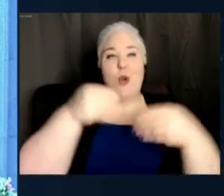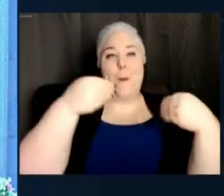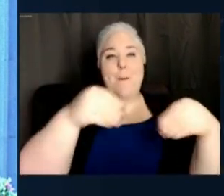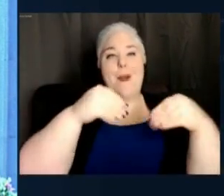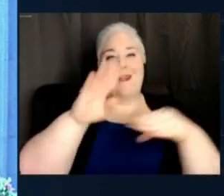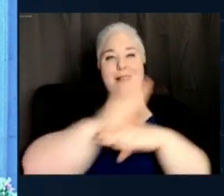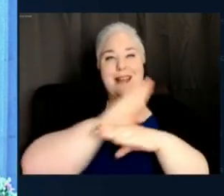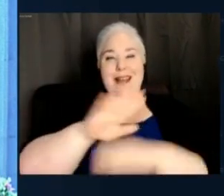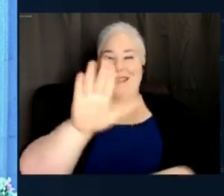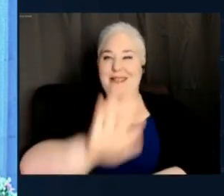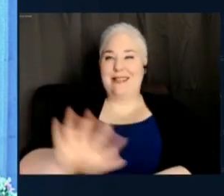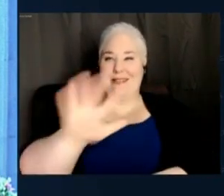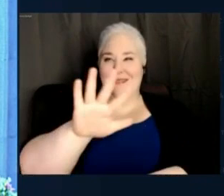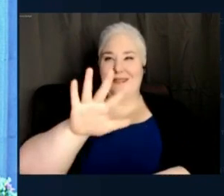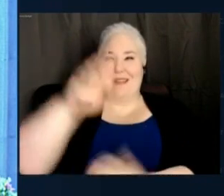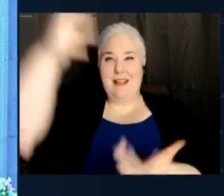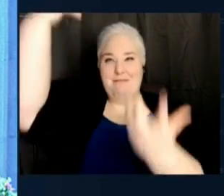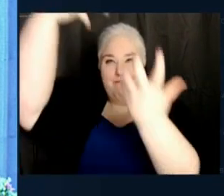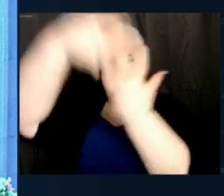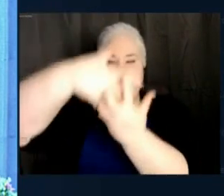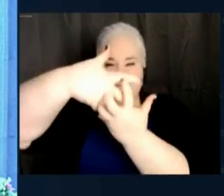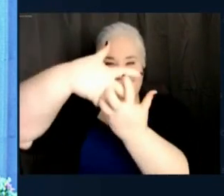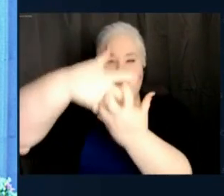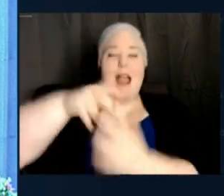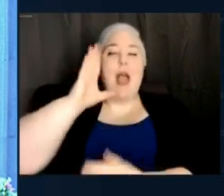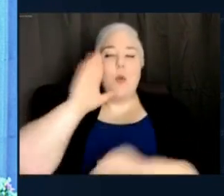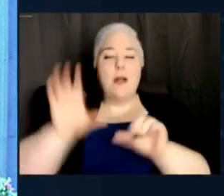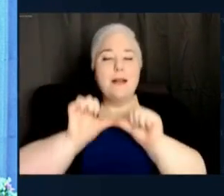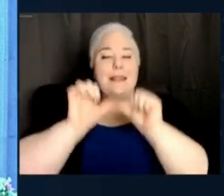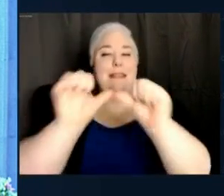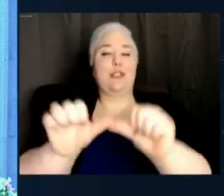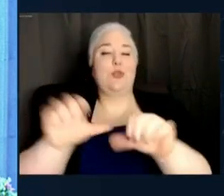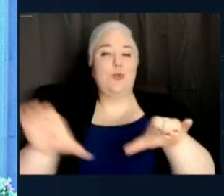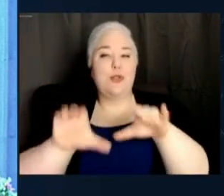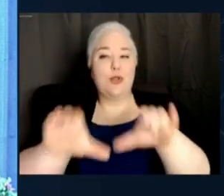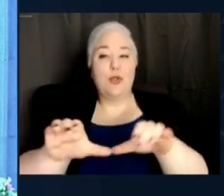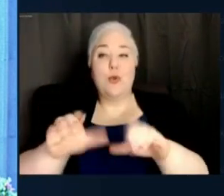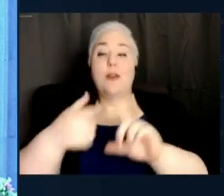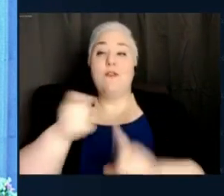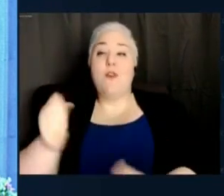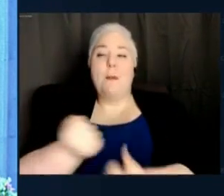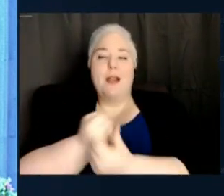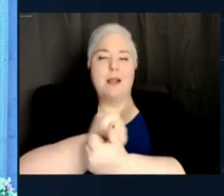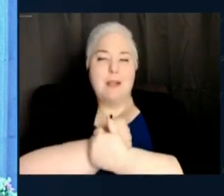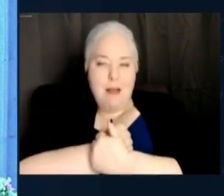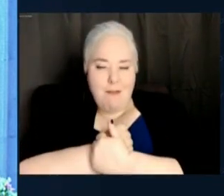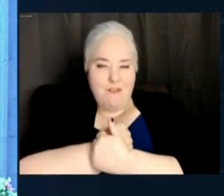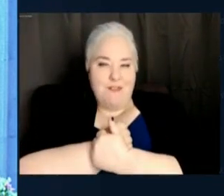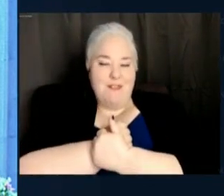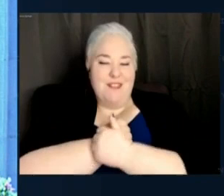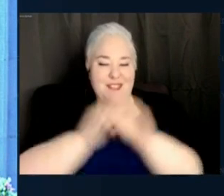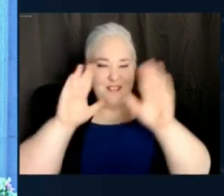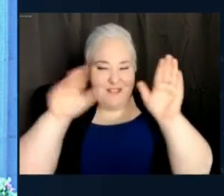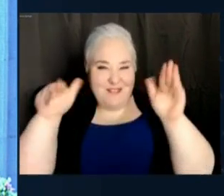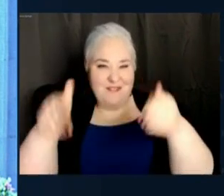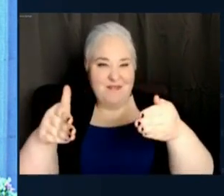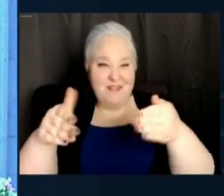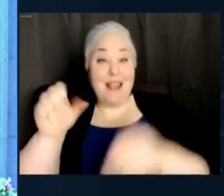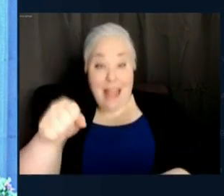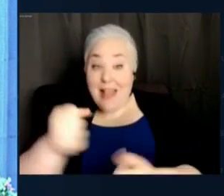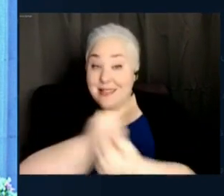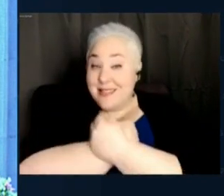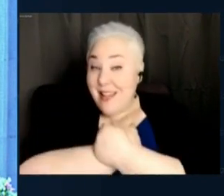continue with these efforts and more and I will do it from a place of love. Love. Yes, love.